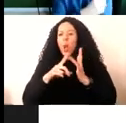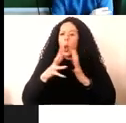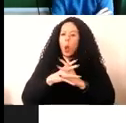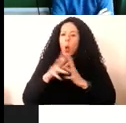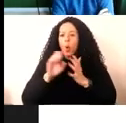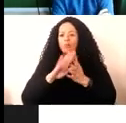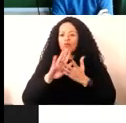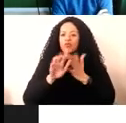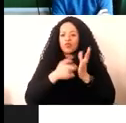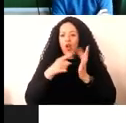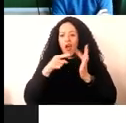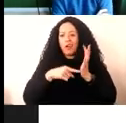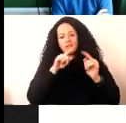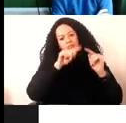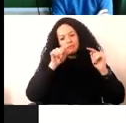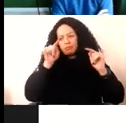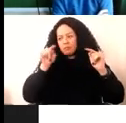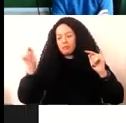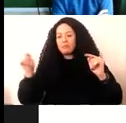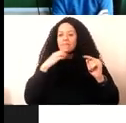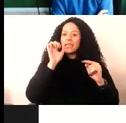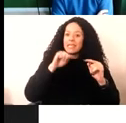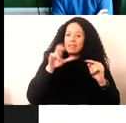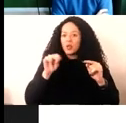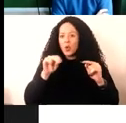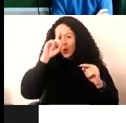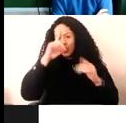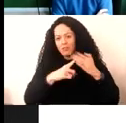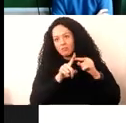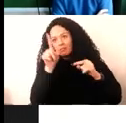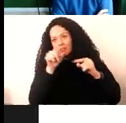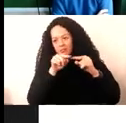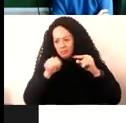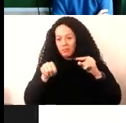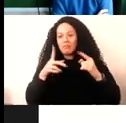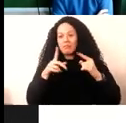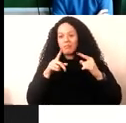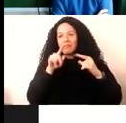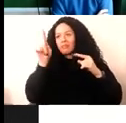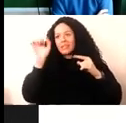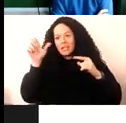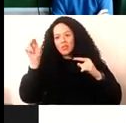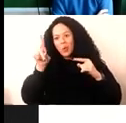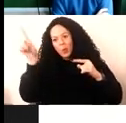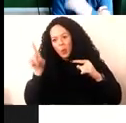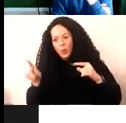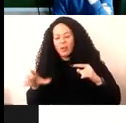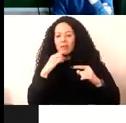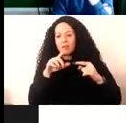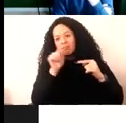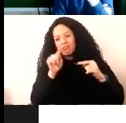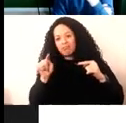essentially just consists of two elements. Yes, no decisions, which then branch off and lead into